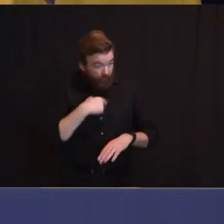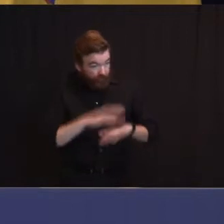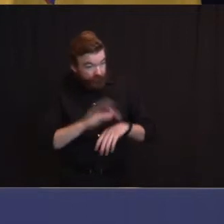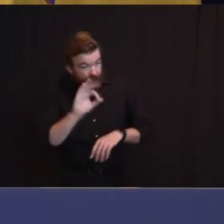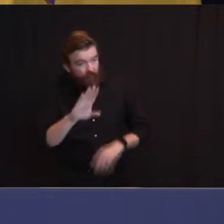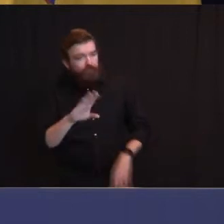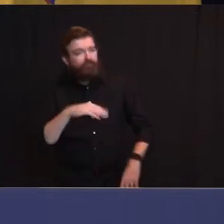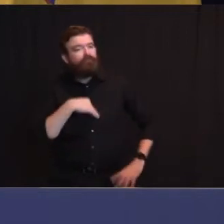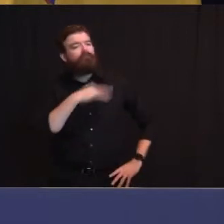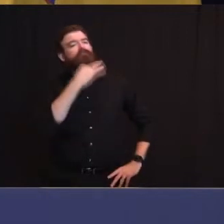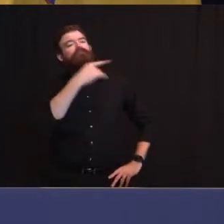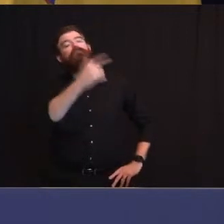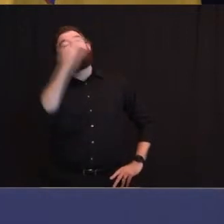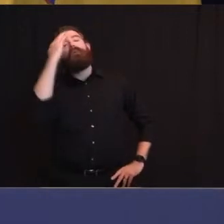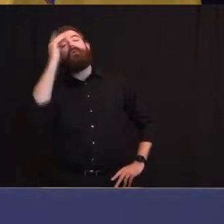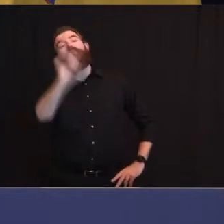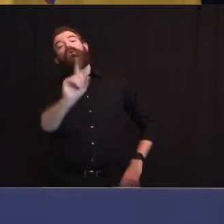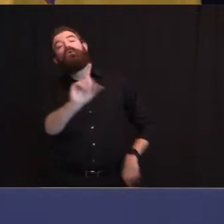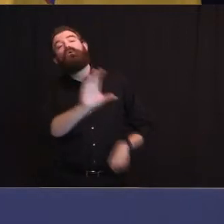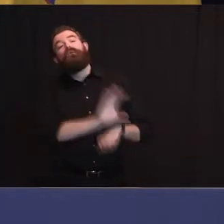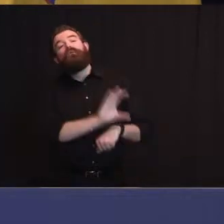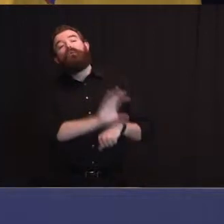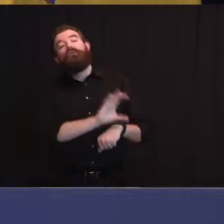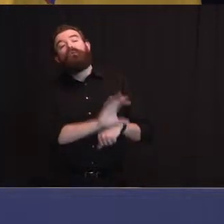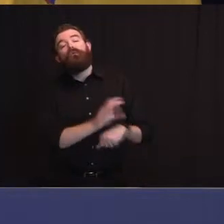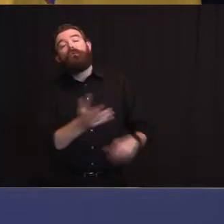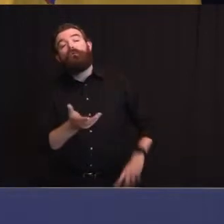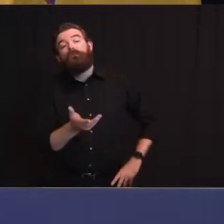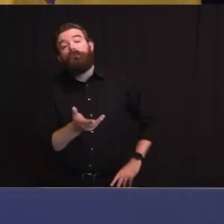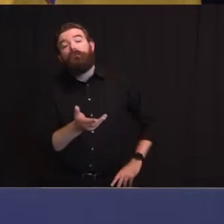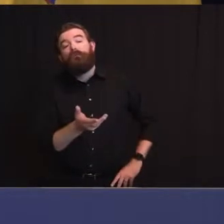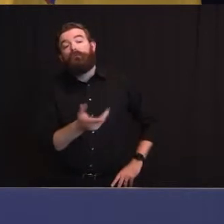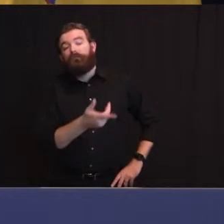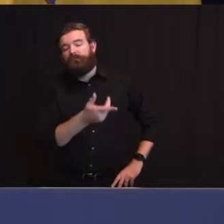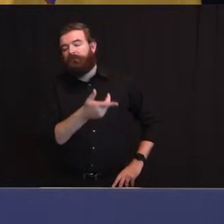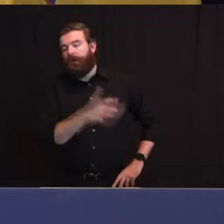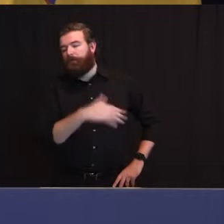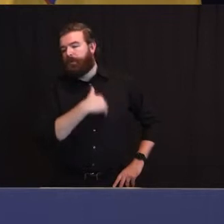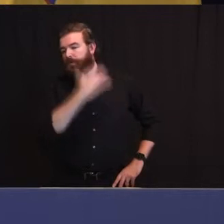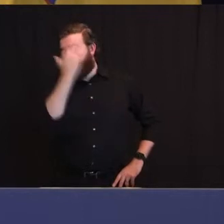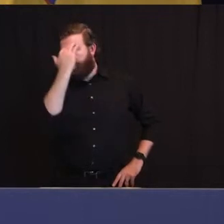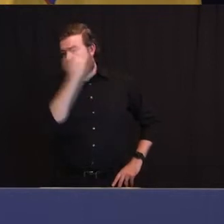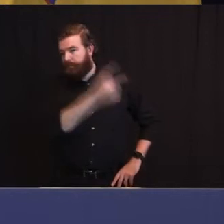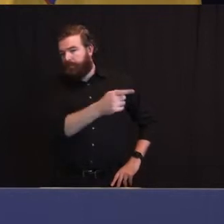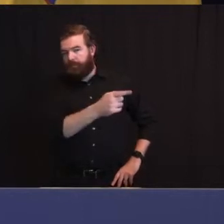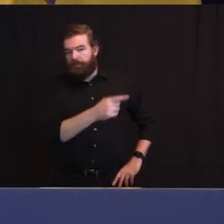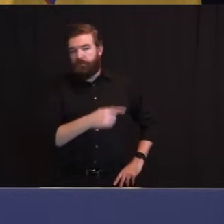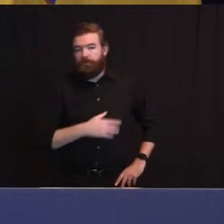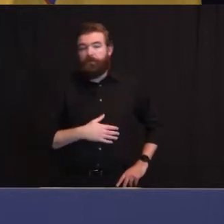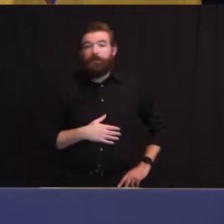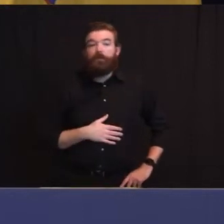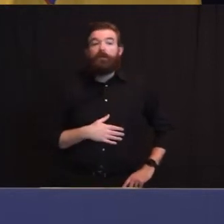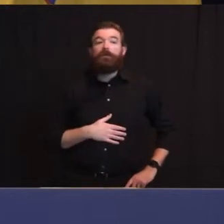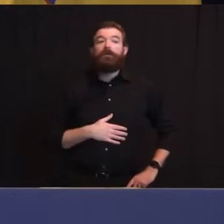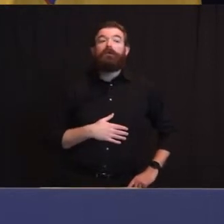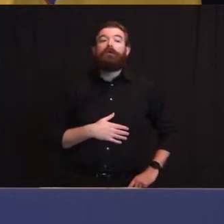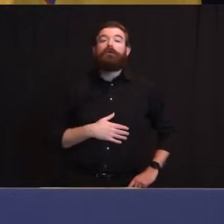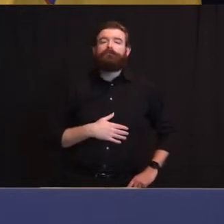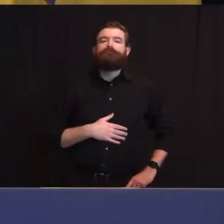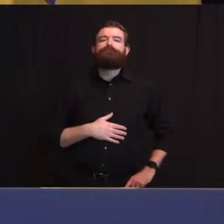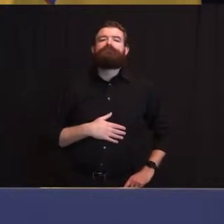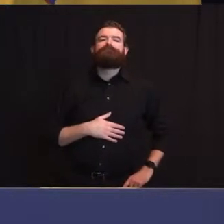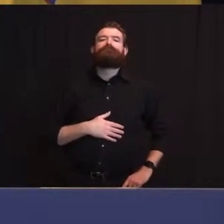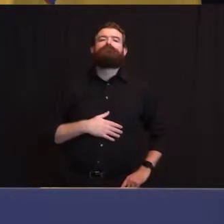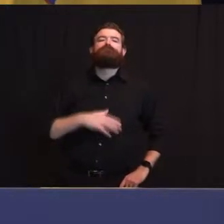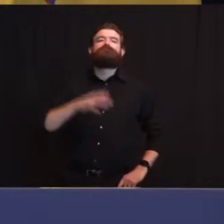those specifics. Mahan can follow up. We'll do Charlie and then Dave. Charlie, hello. Hope you all had a good holiday. First question for the